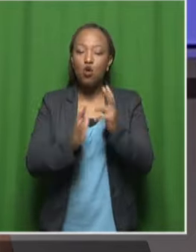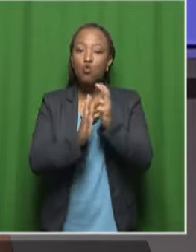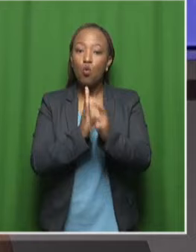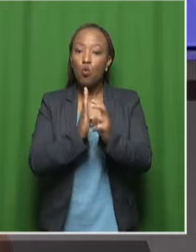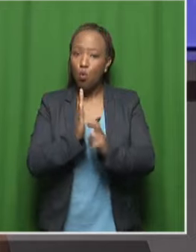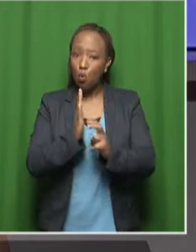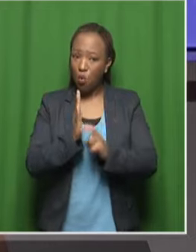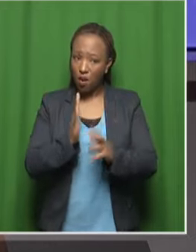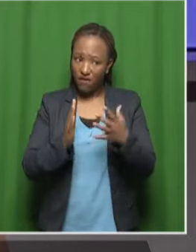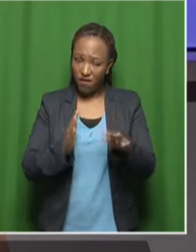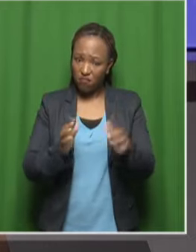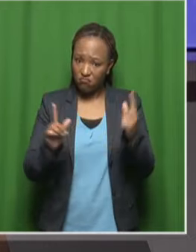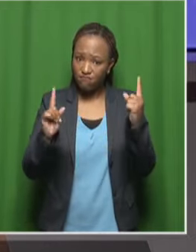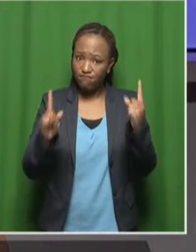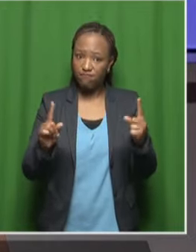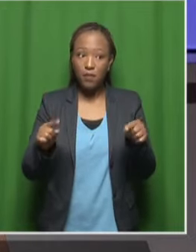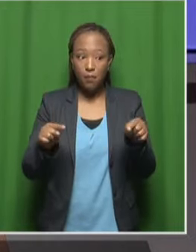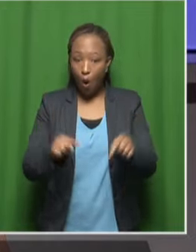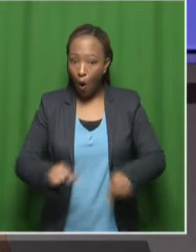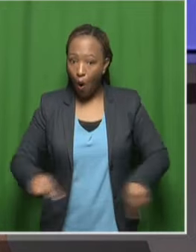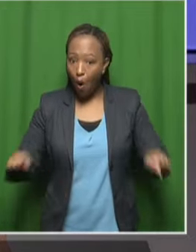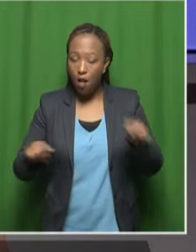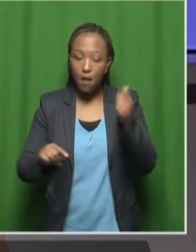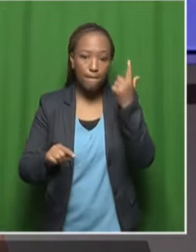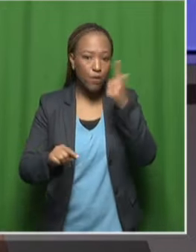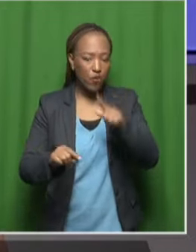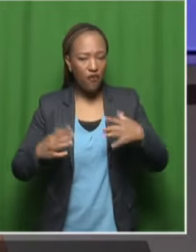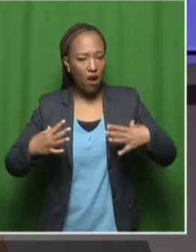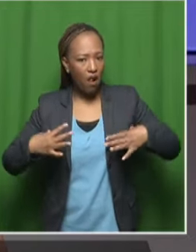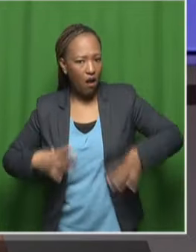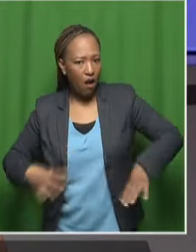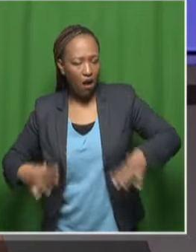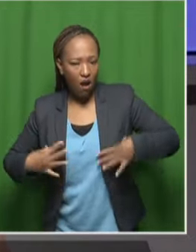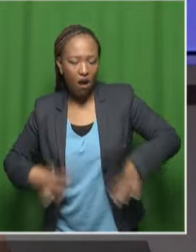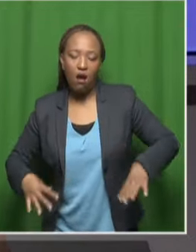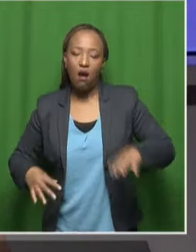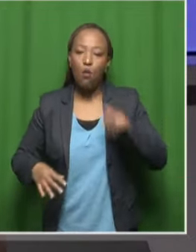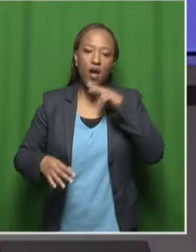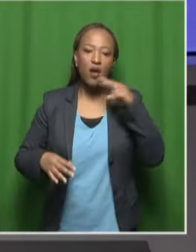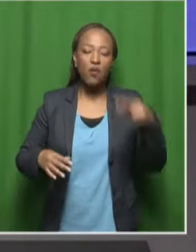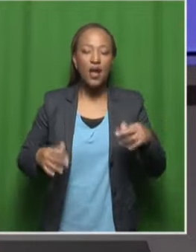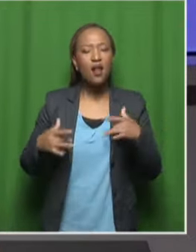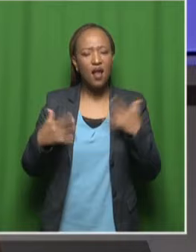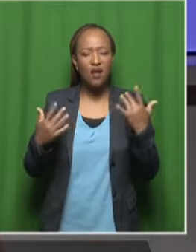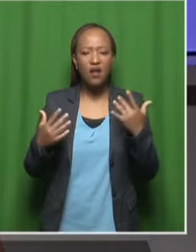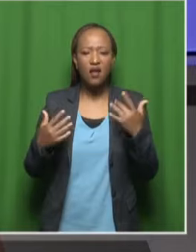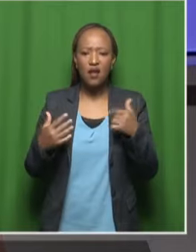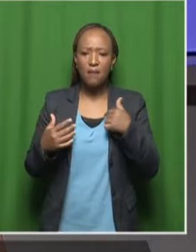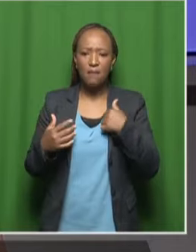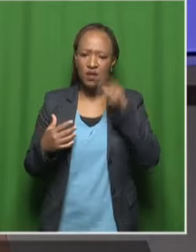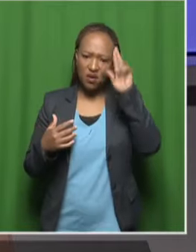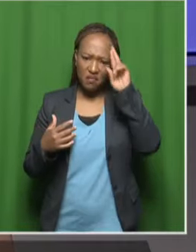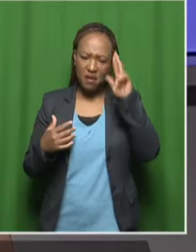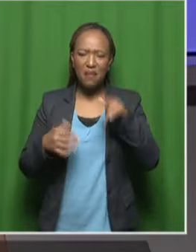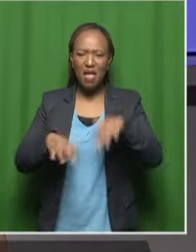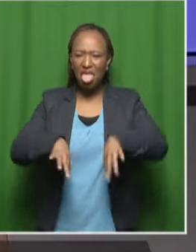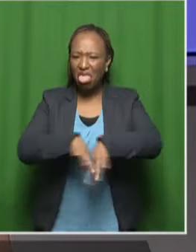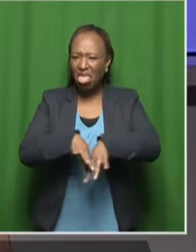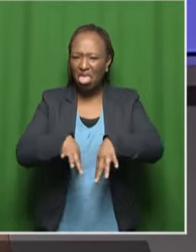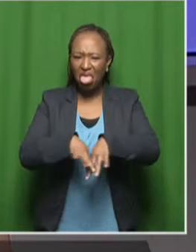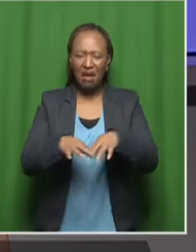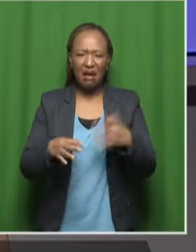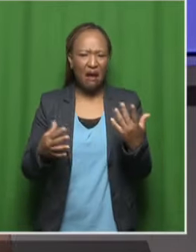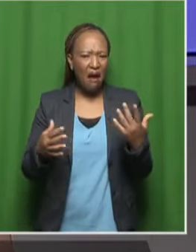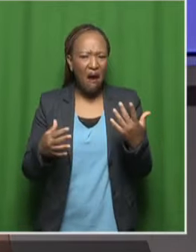that one, everyone must be beautiful in terms of their costume that even rural life, because I don't remember real life as dirty or dusty.